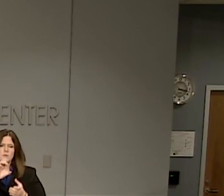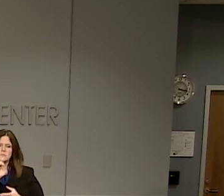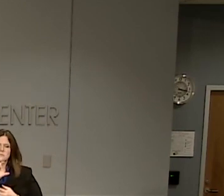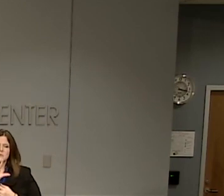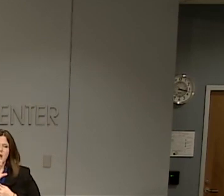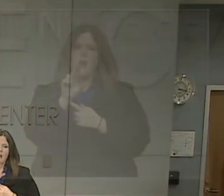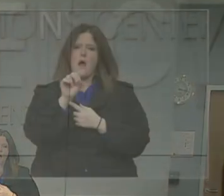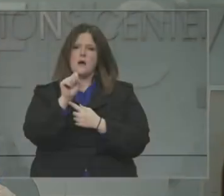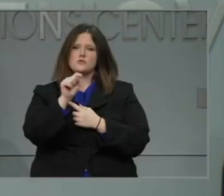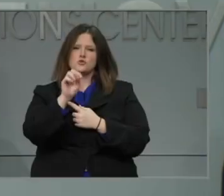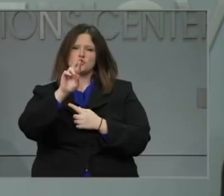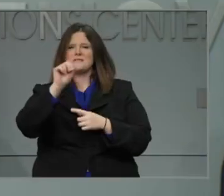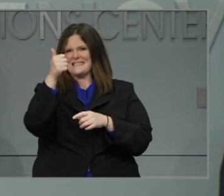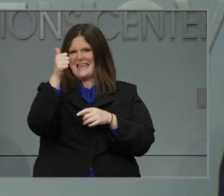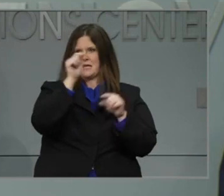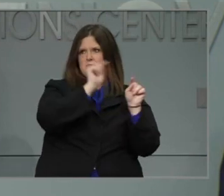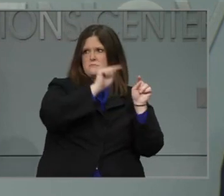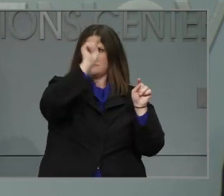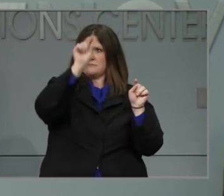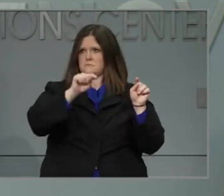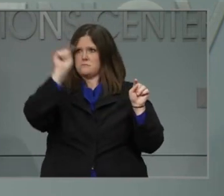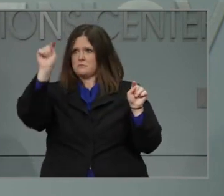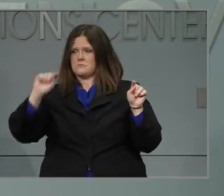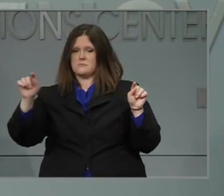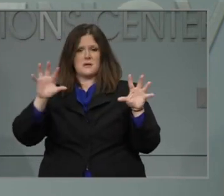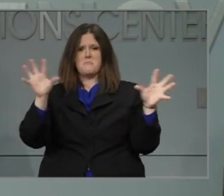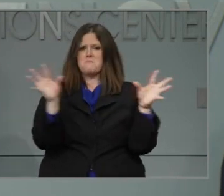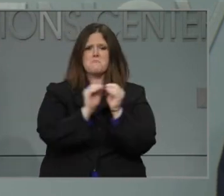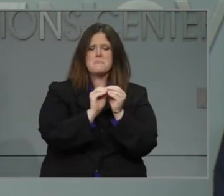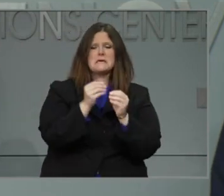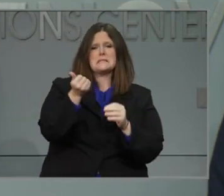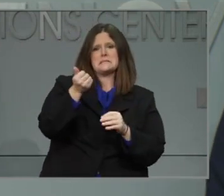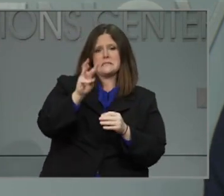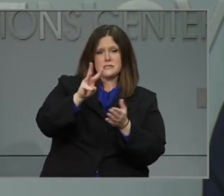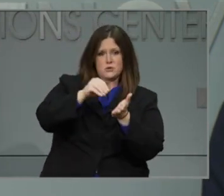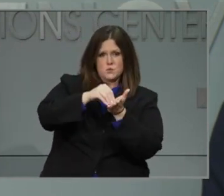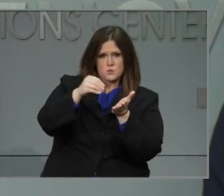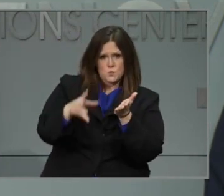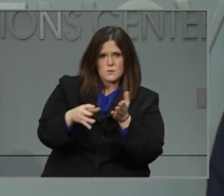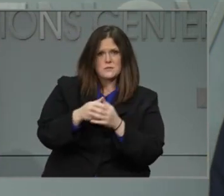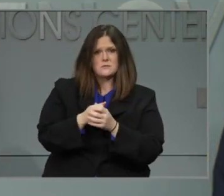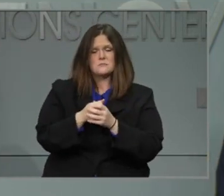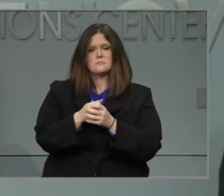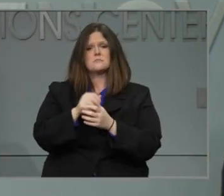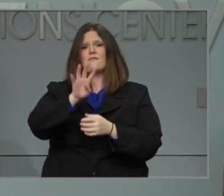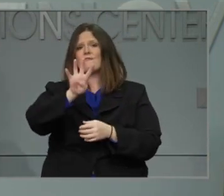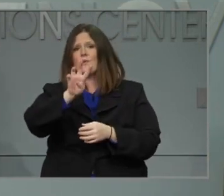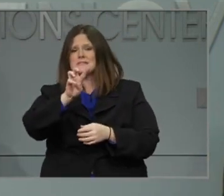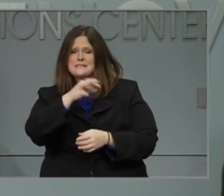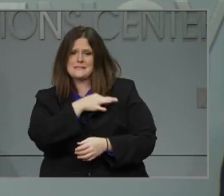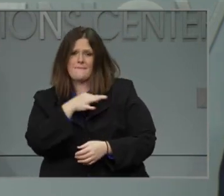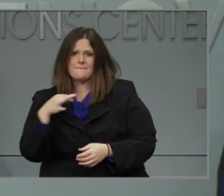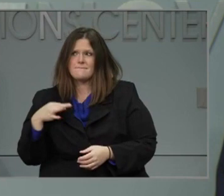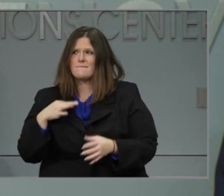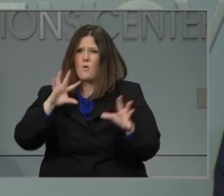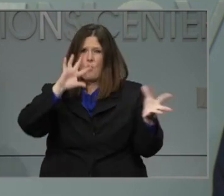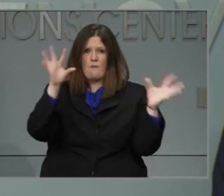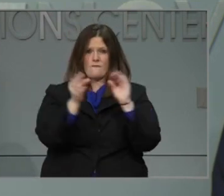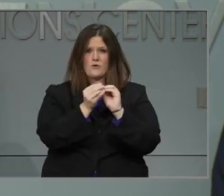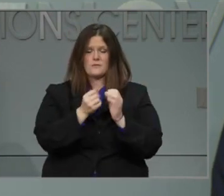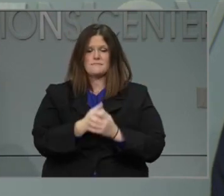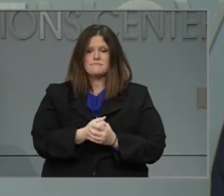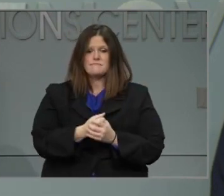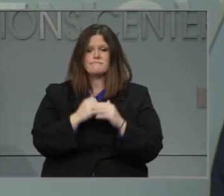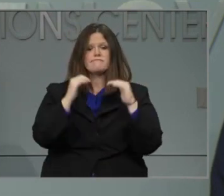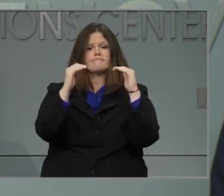of 16 students and 46 staff members. In the last two weeks, we've seen the case numbers for